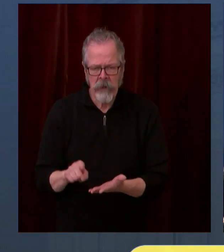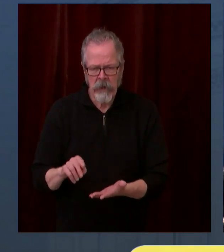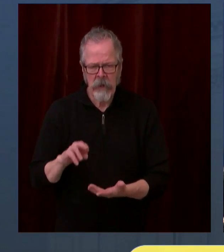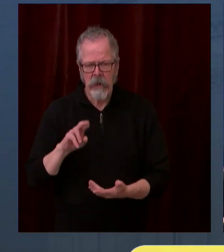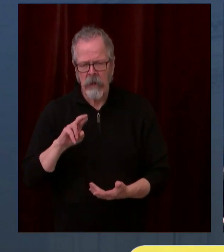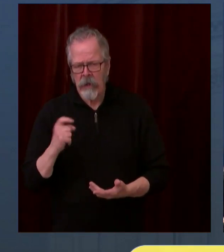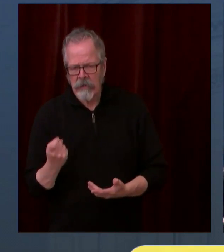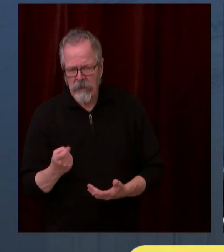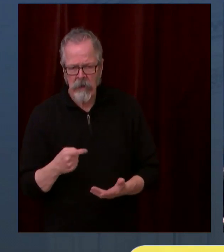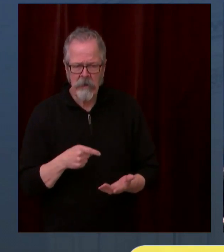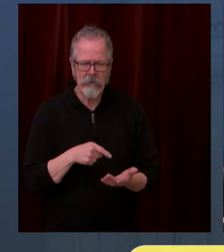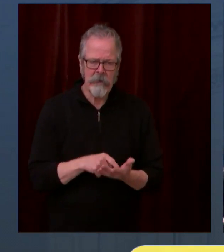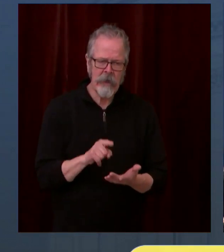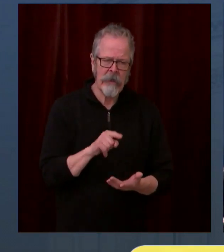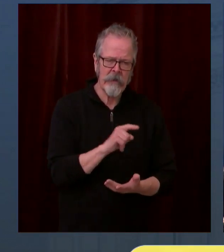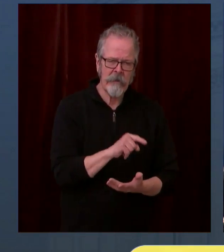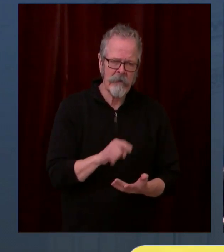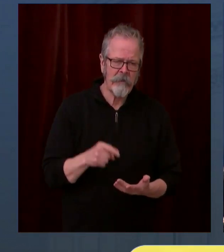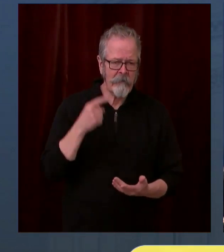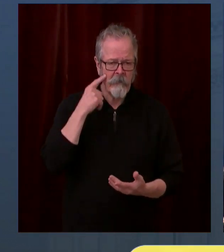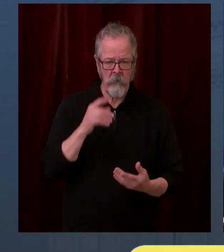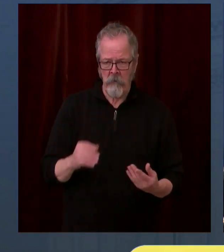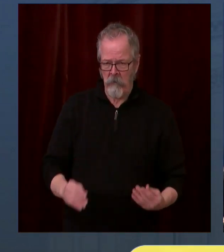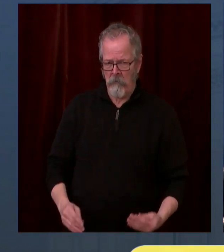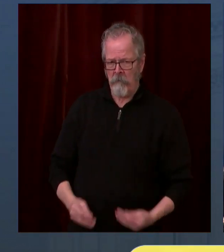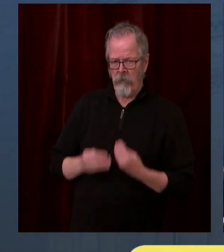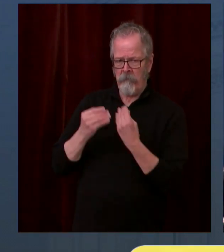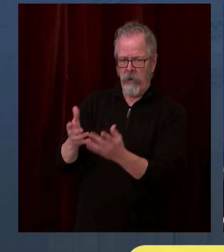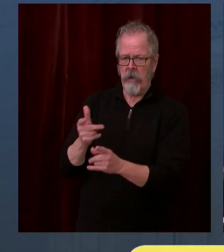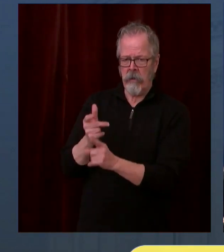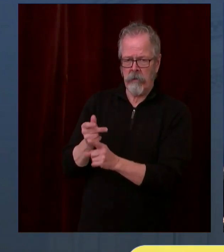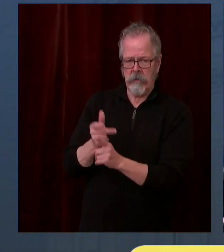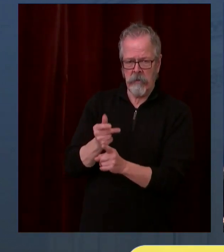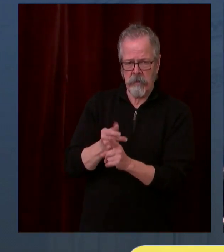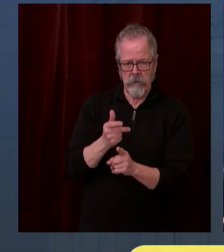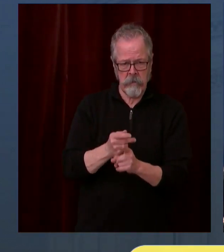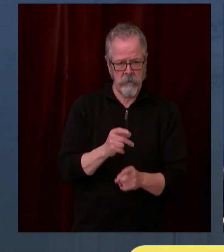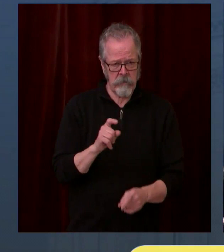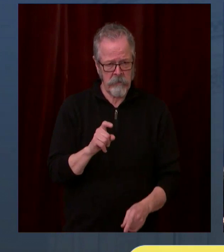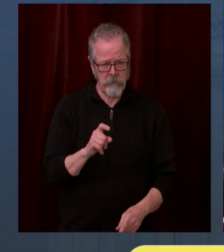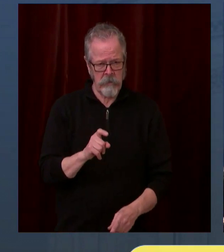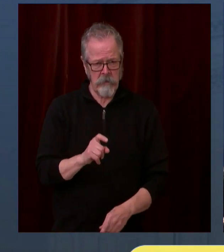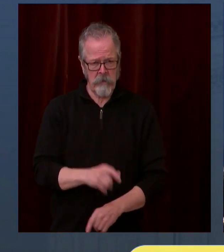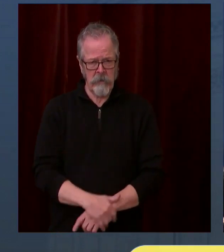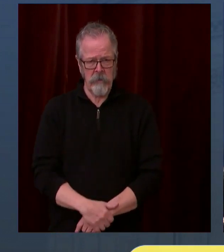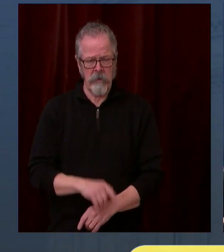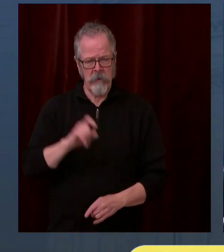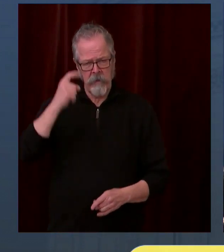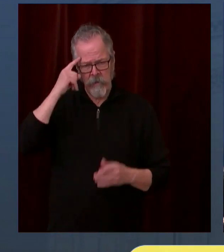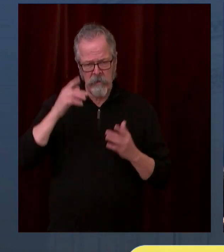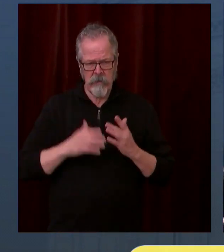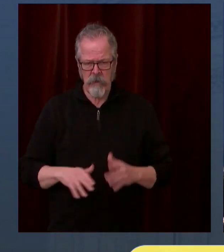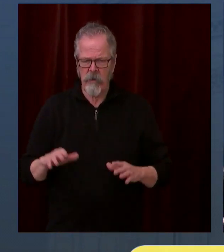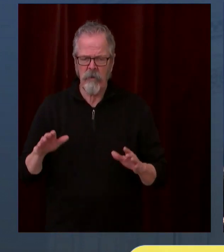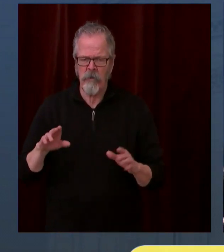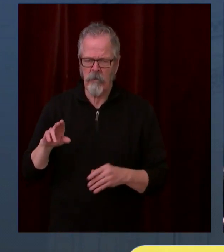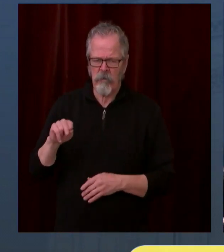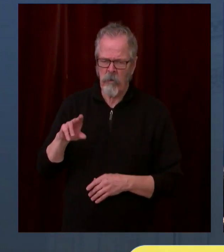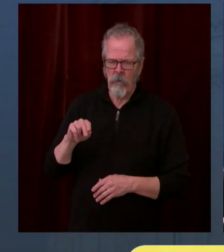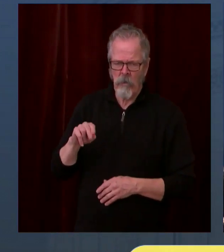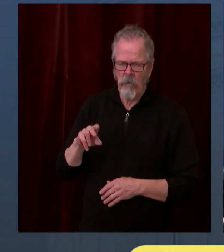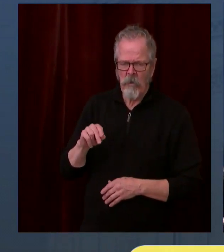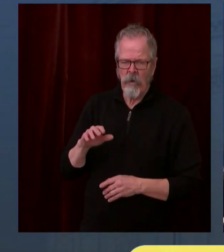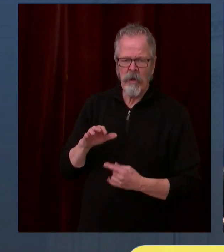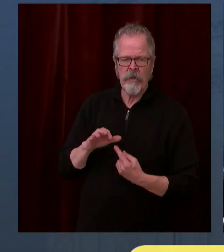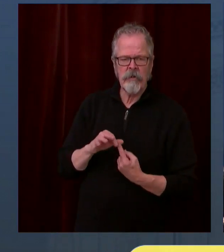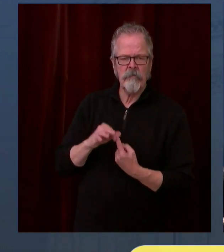but there's no other sort of business or financial relationships. These are leaders who stepped up to the plate as they have so many times in our community. And